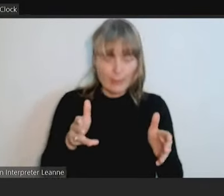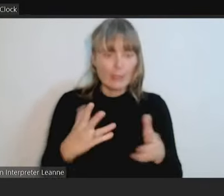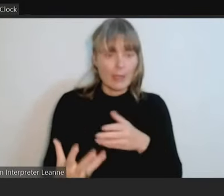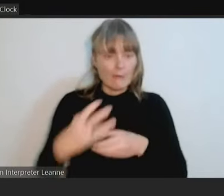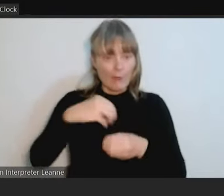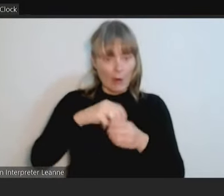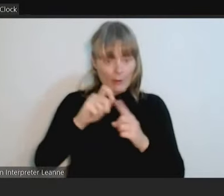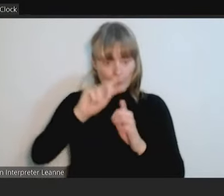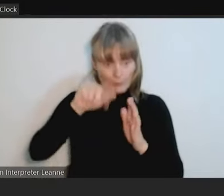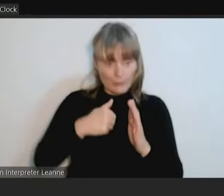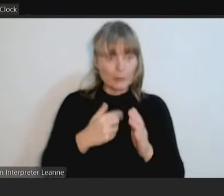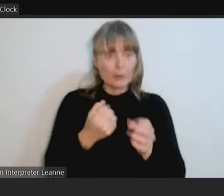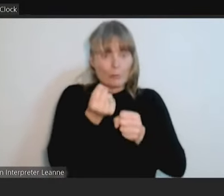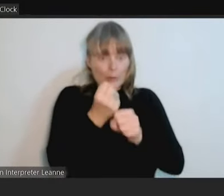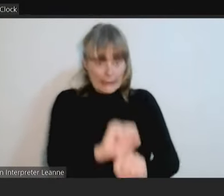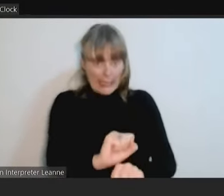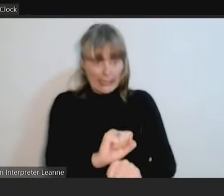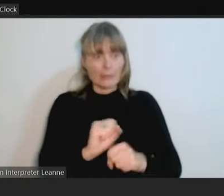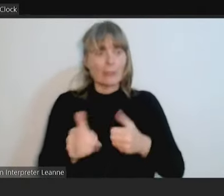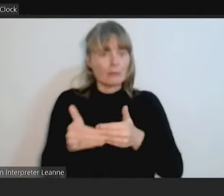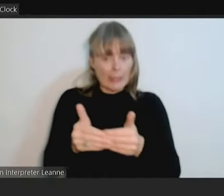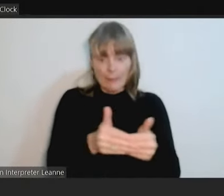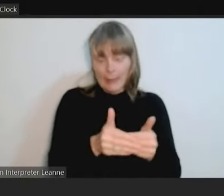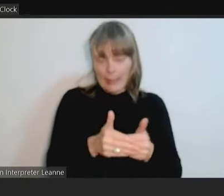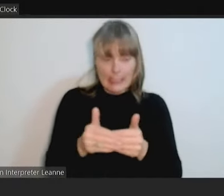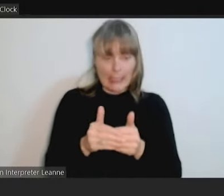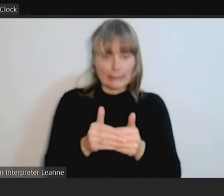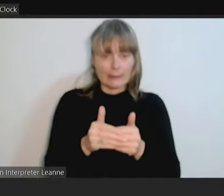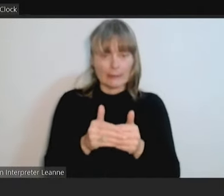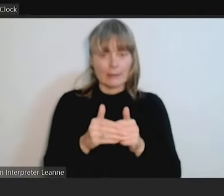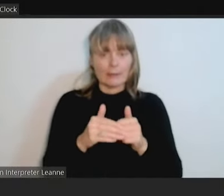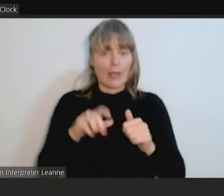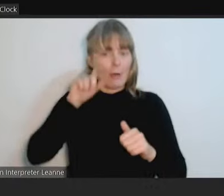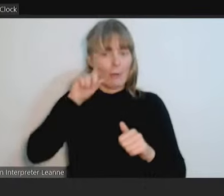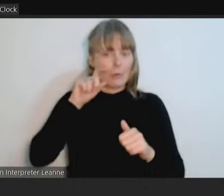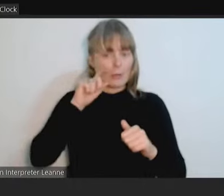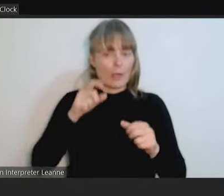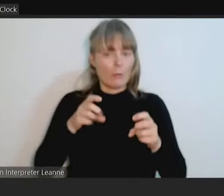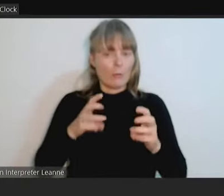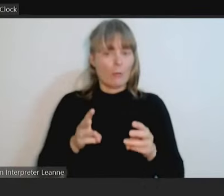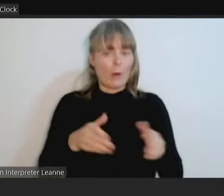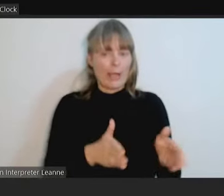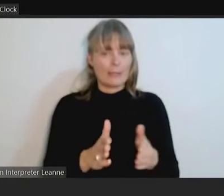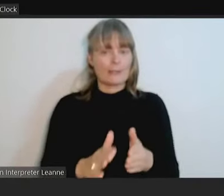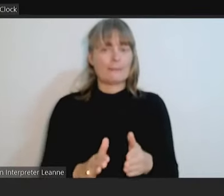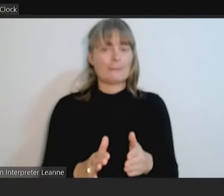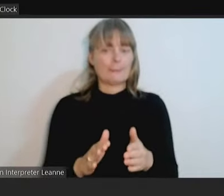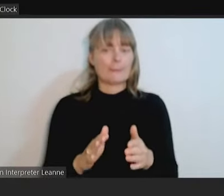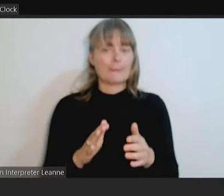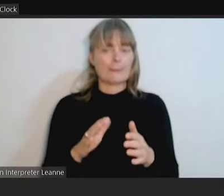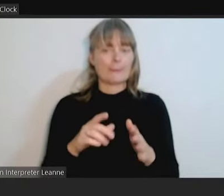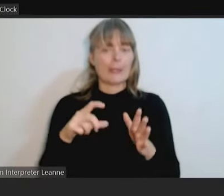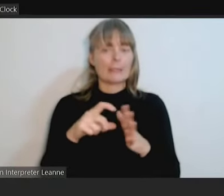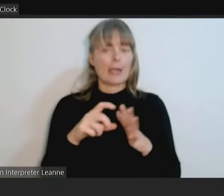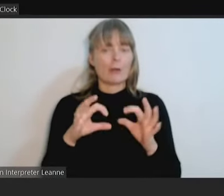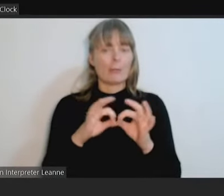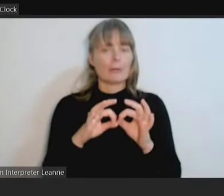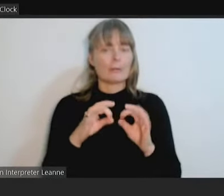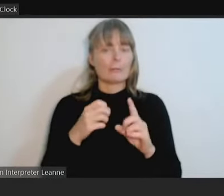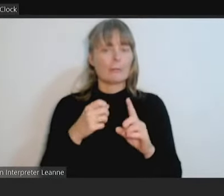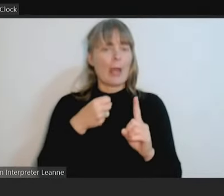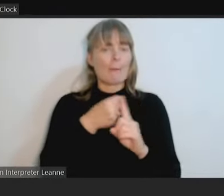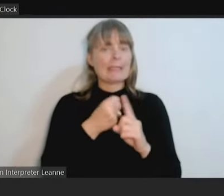rehabilitate or restore the health of our waterways. We are petitioning the City of Darabin to ensure that Mary Creek Management Committee